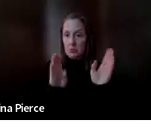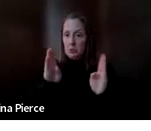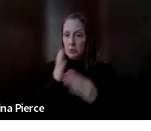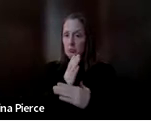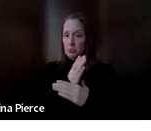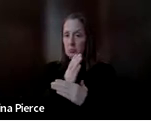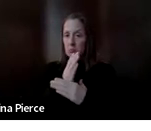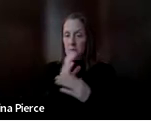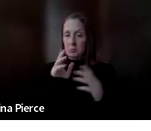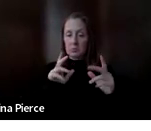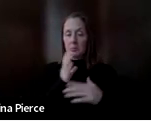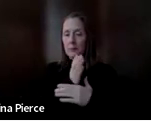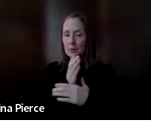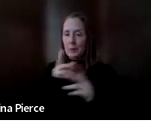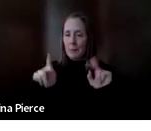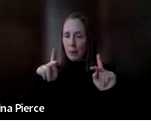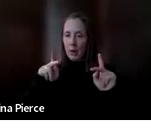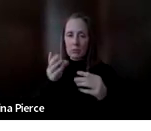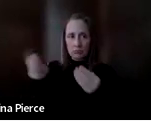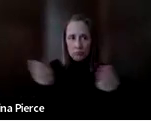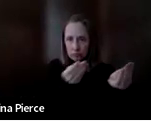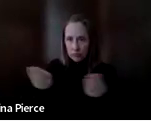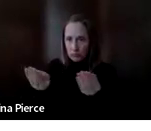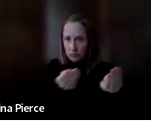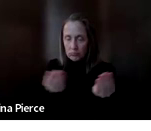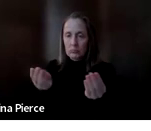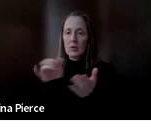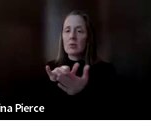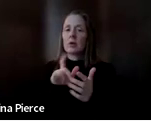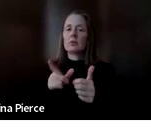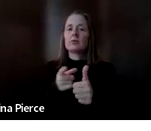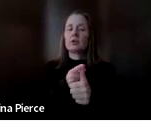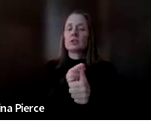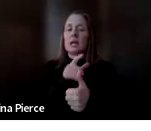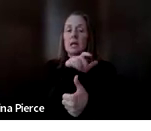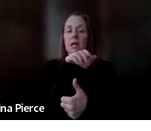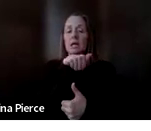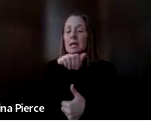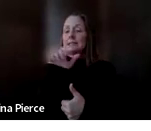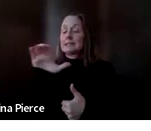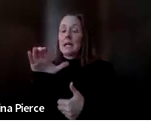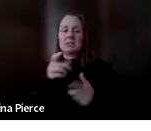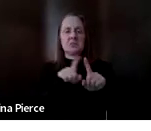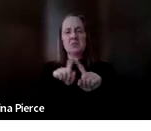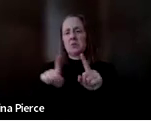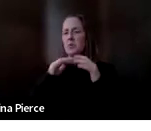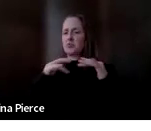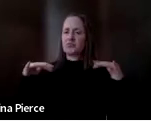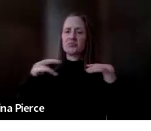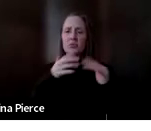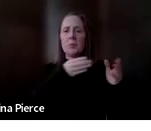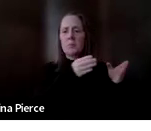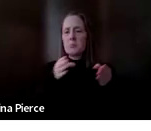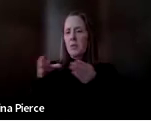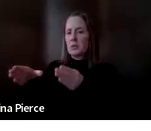all of it together, augmentative and alternative communication, that means or refers to all of the methods or modalities of communicating except